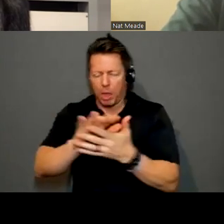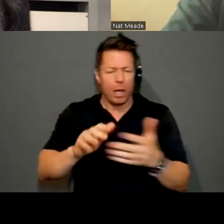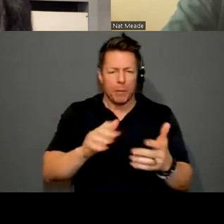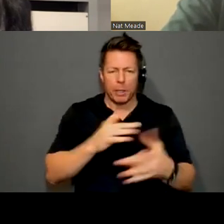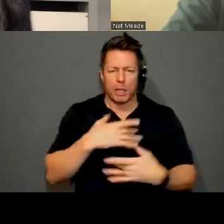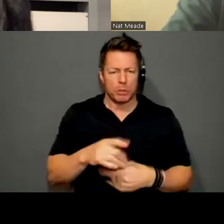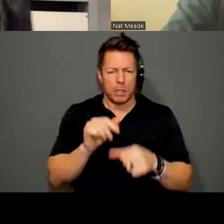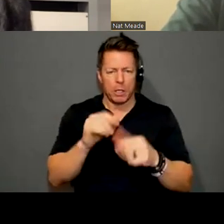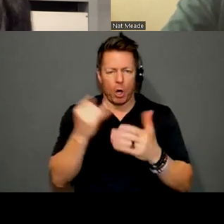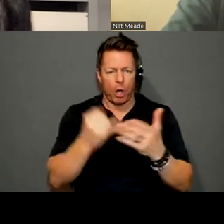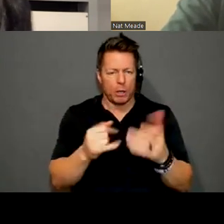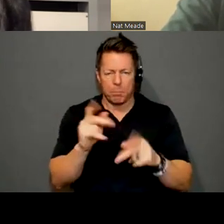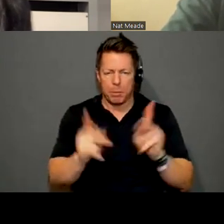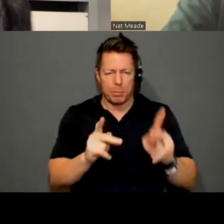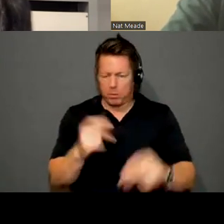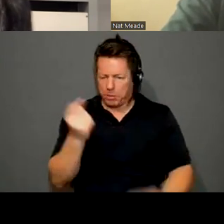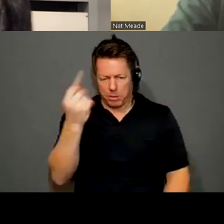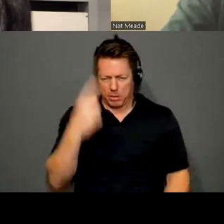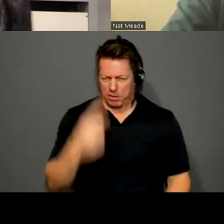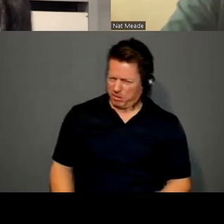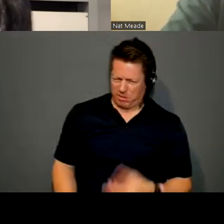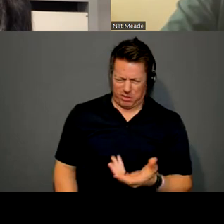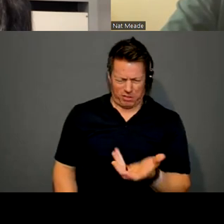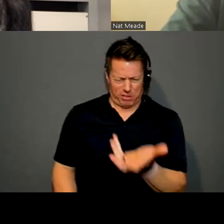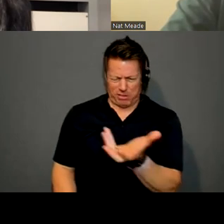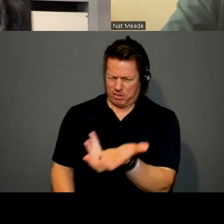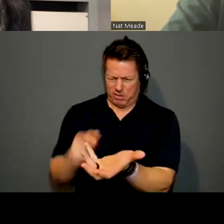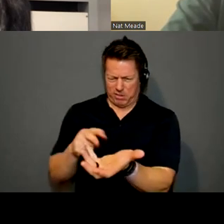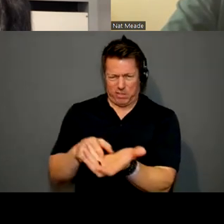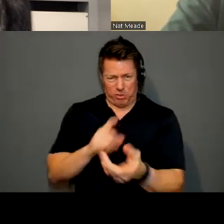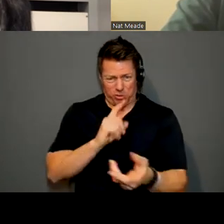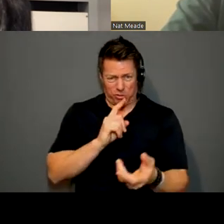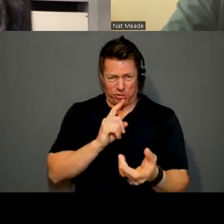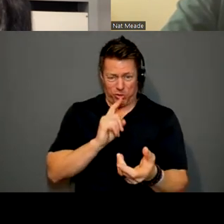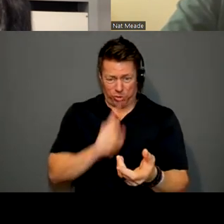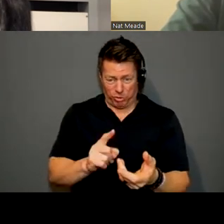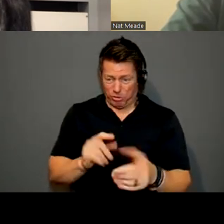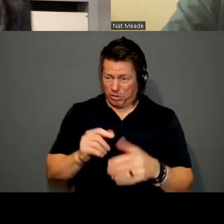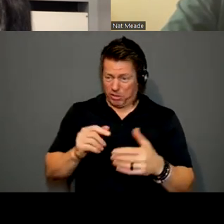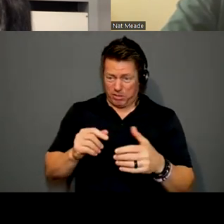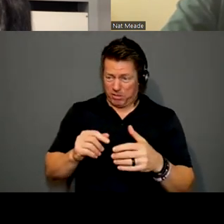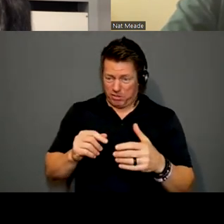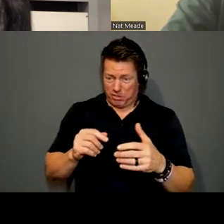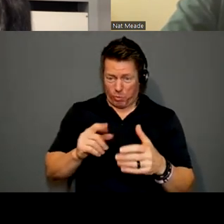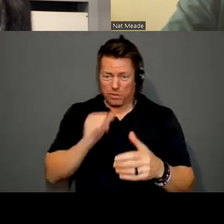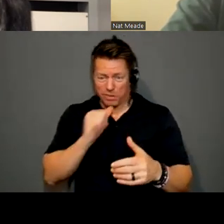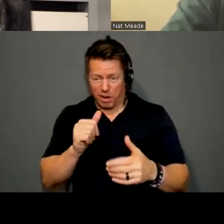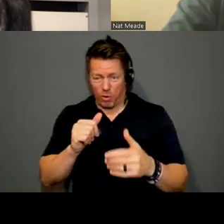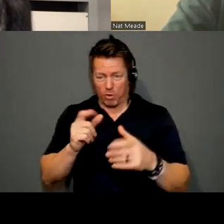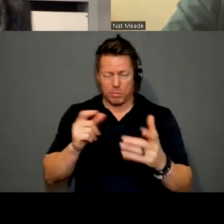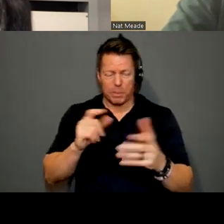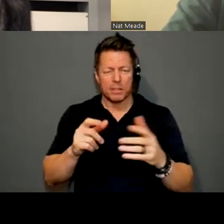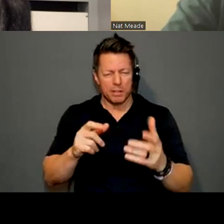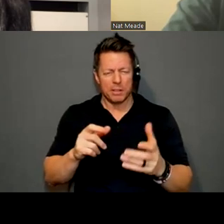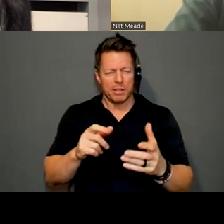can't understand, uh, does this thing actually exist or doesn't it, you know? So right now everything is still a tangible thing, but I think